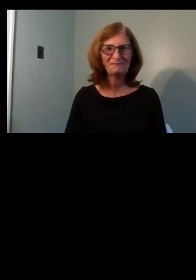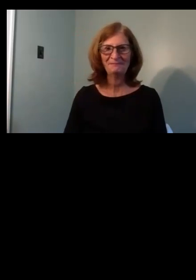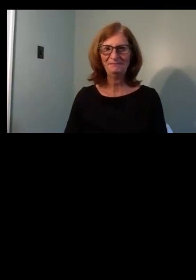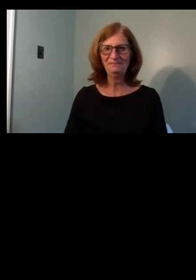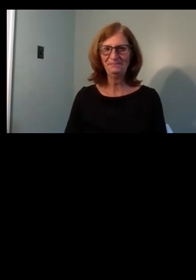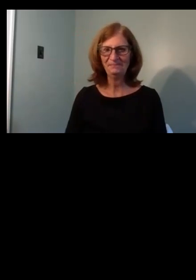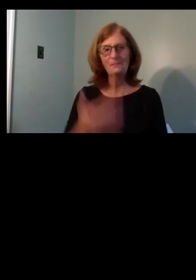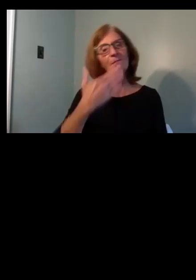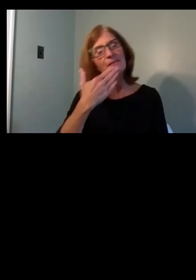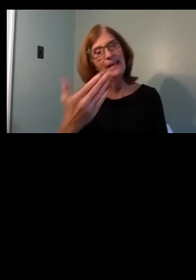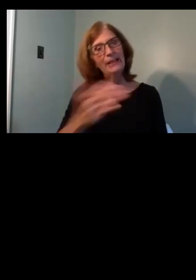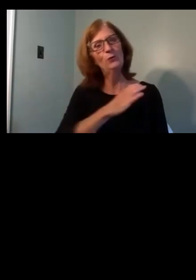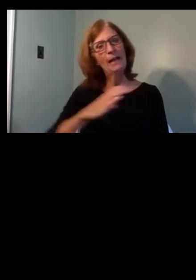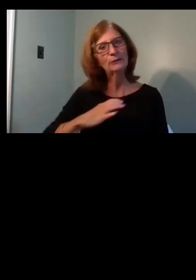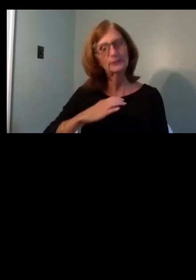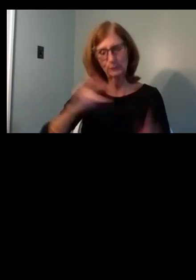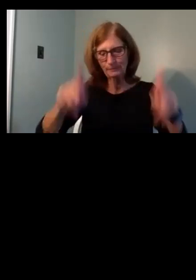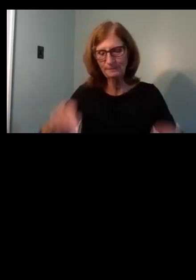Thanks, Councilman. That was a great overview.